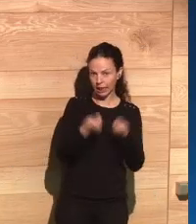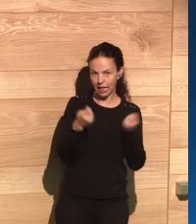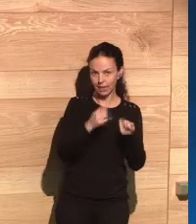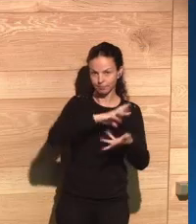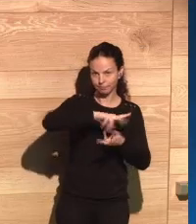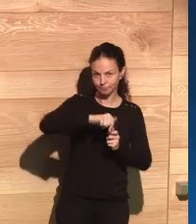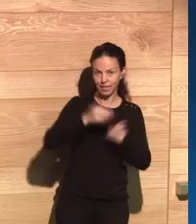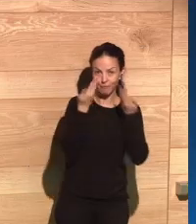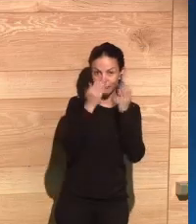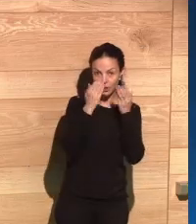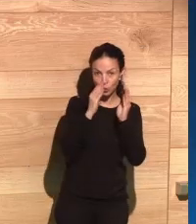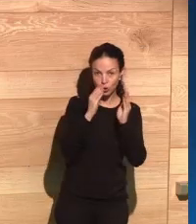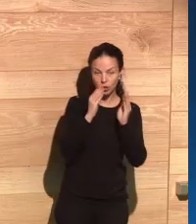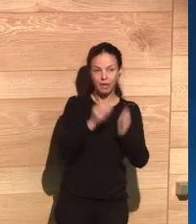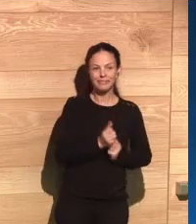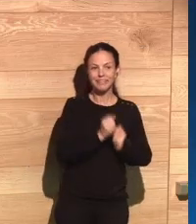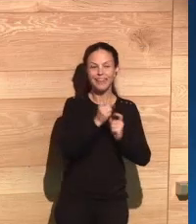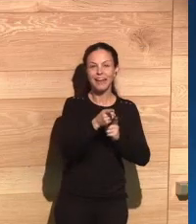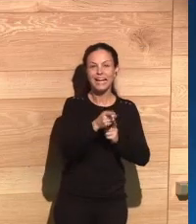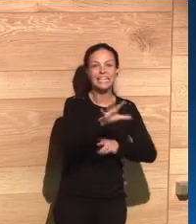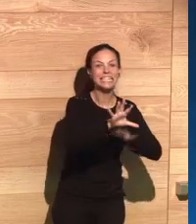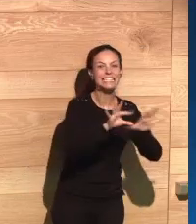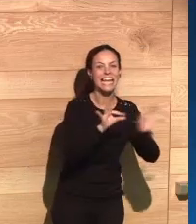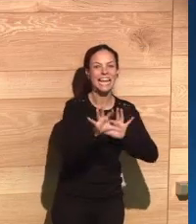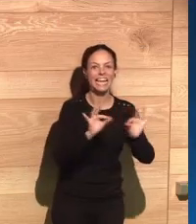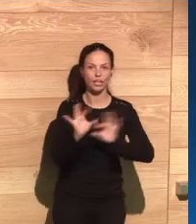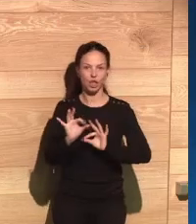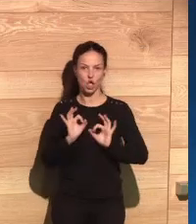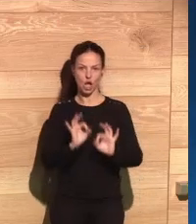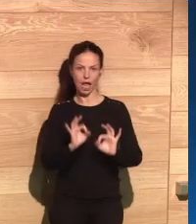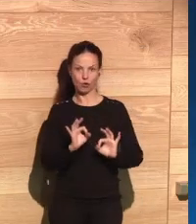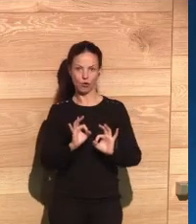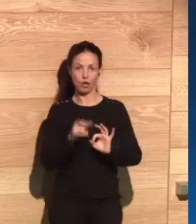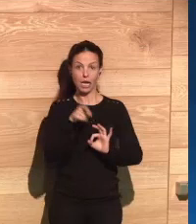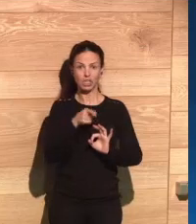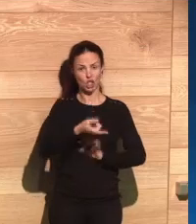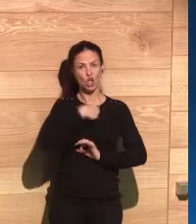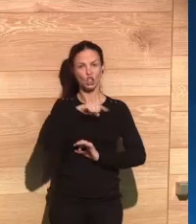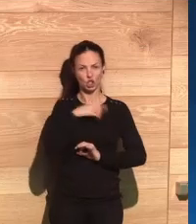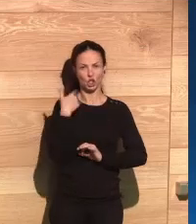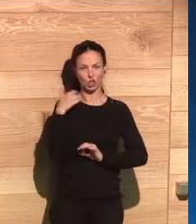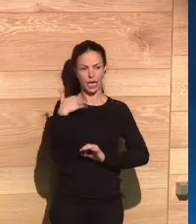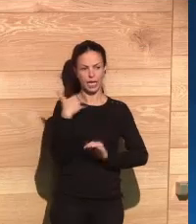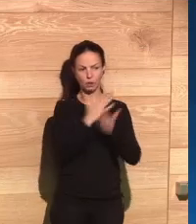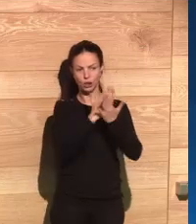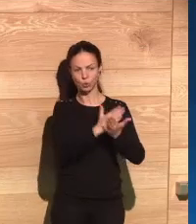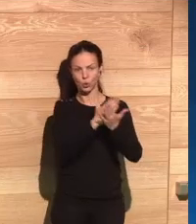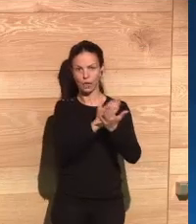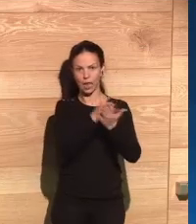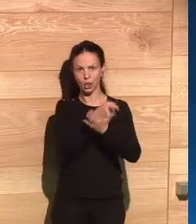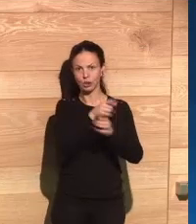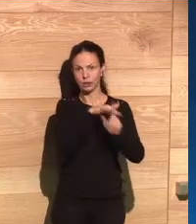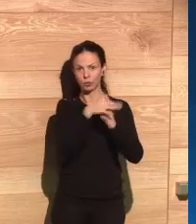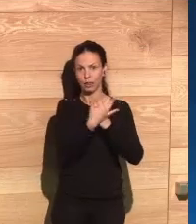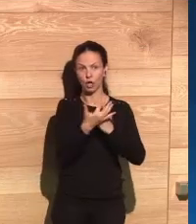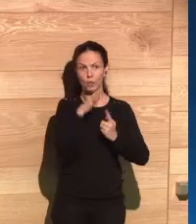seemed particularly problematic to us as a way of using personal data to sort of reflect what the world, what's going on in the world, and changing that